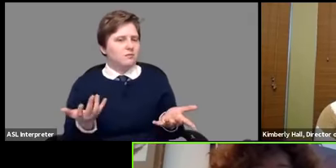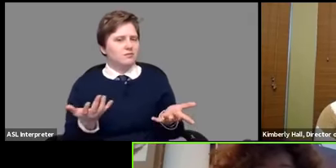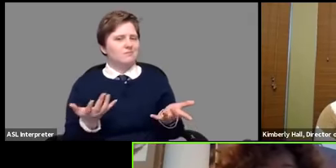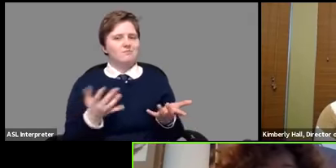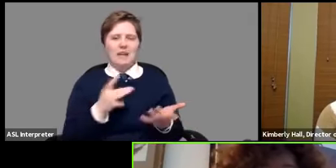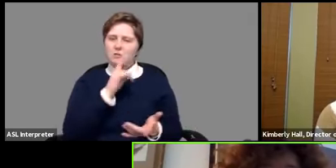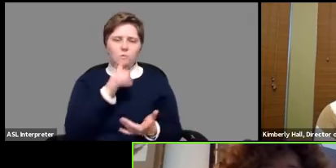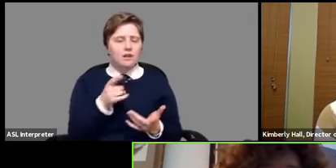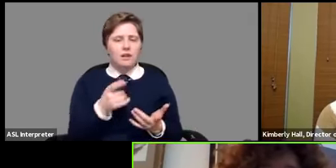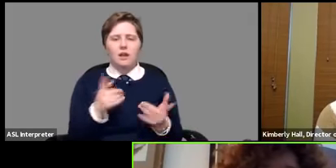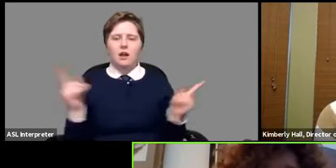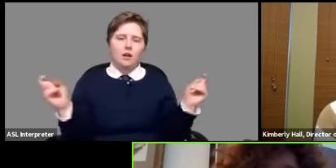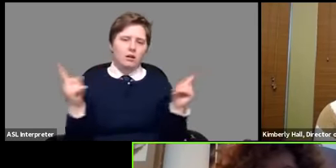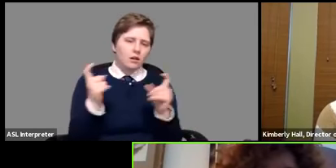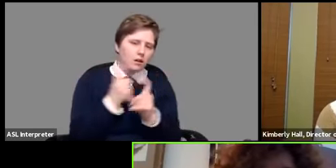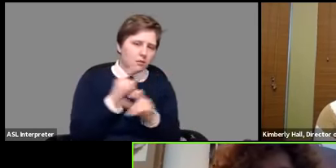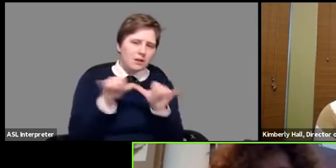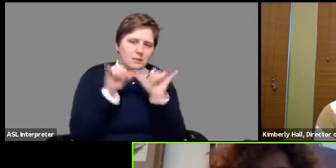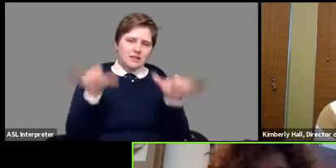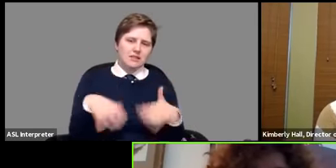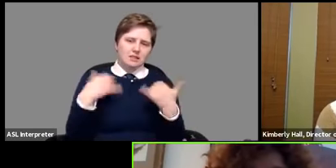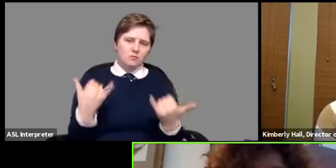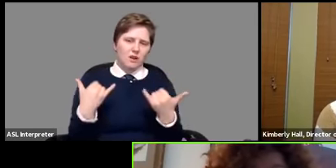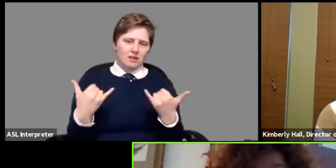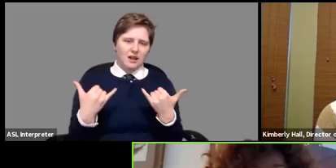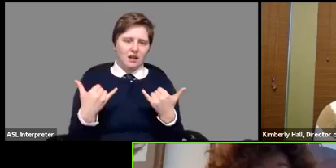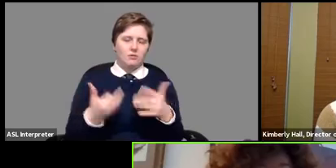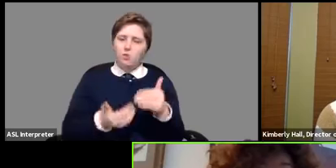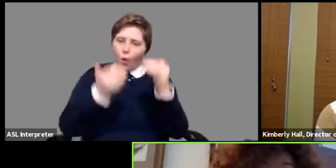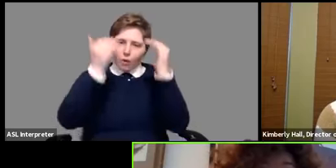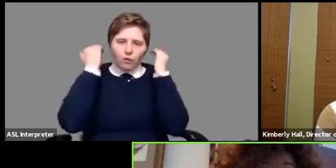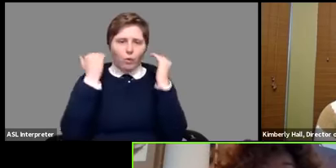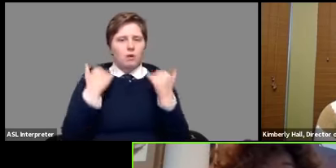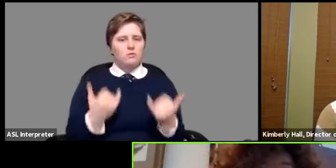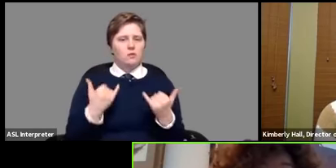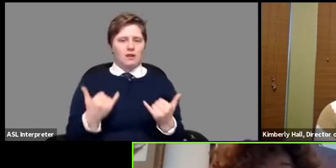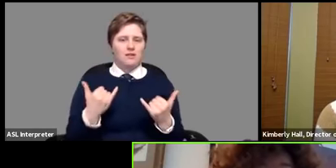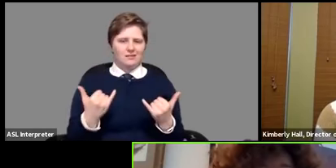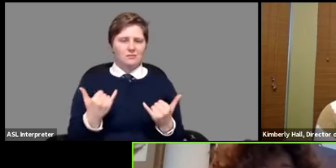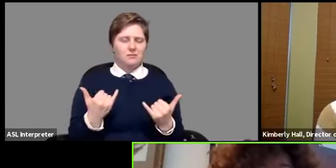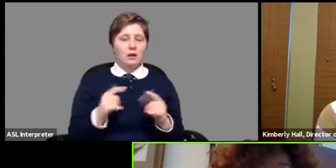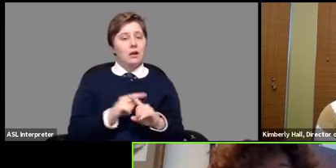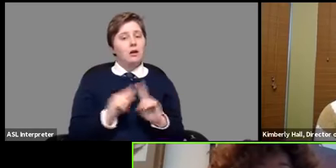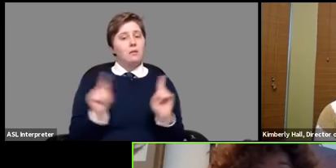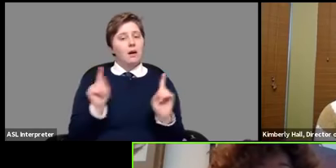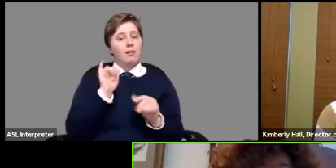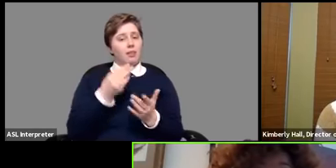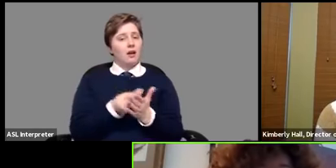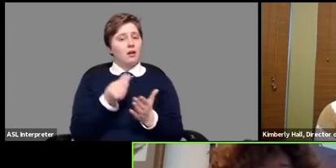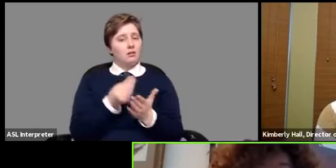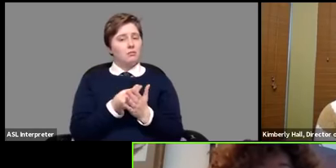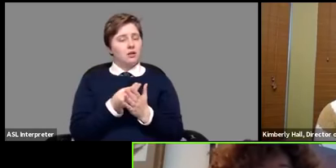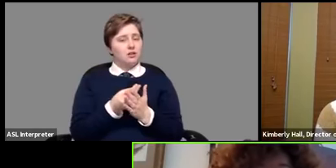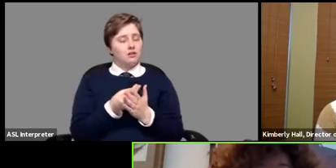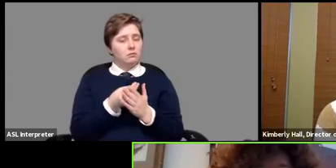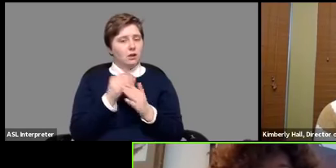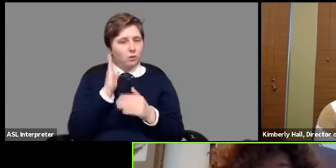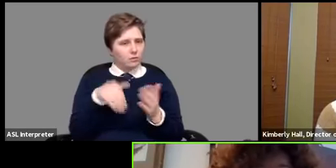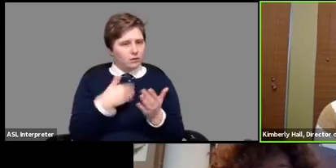just a very complicated system right now it's an overwhelmed system right now but those that money is coming out